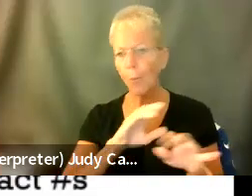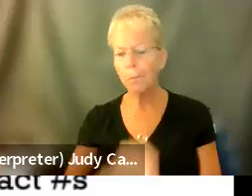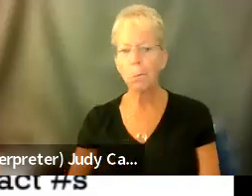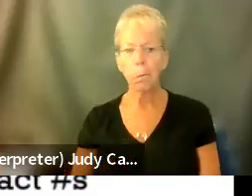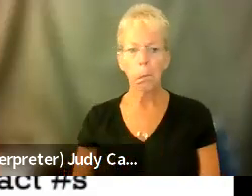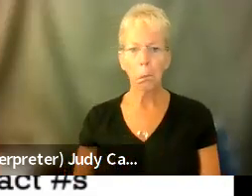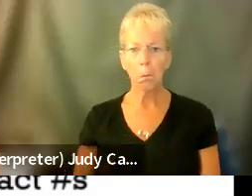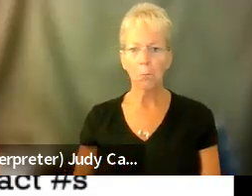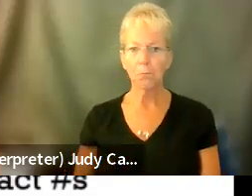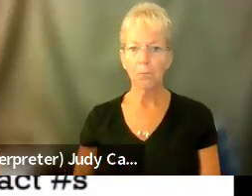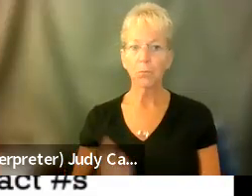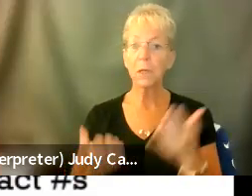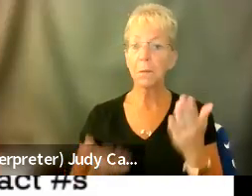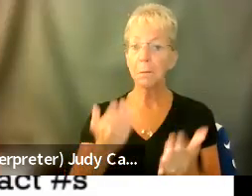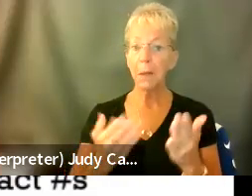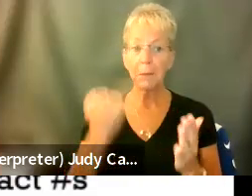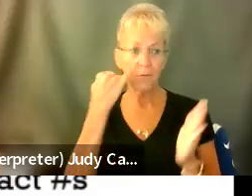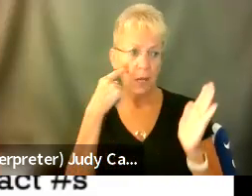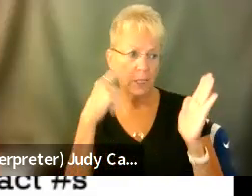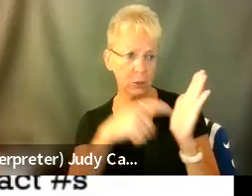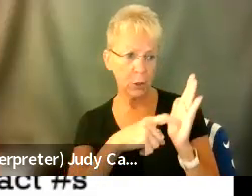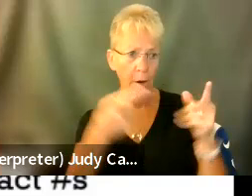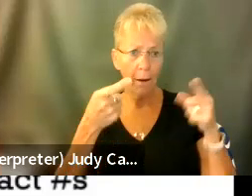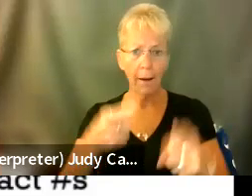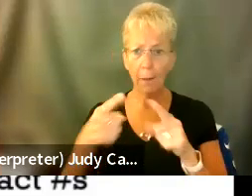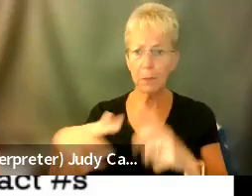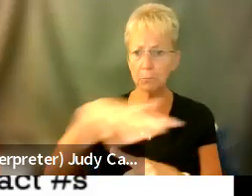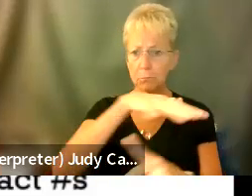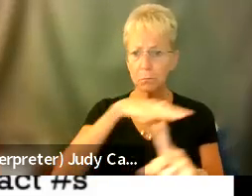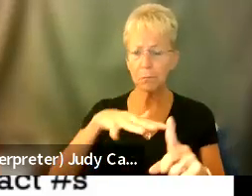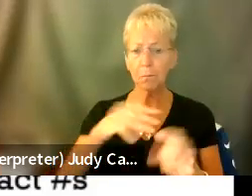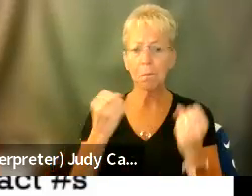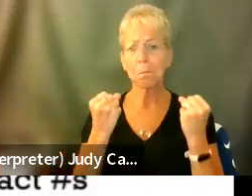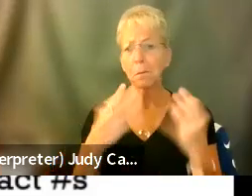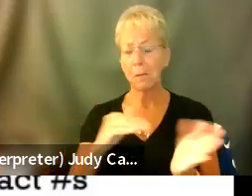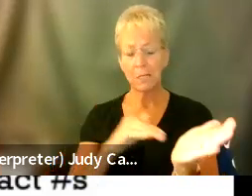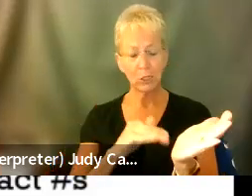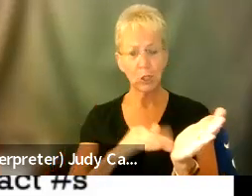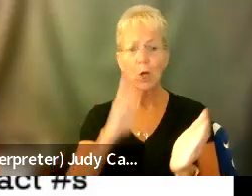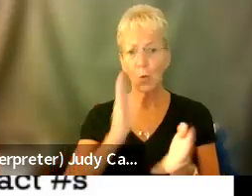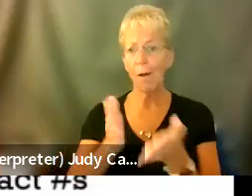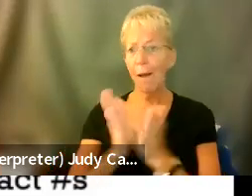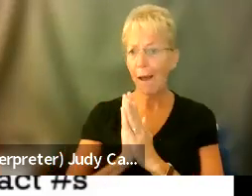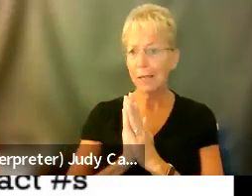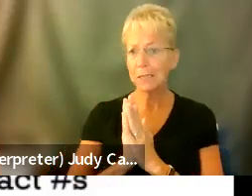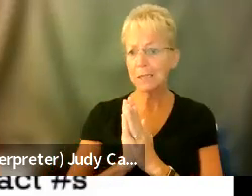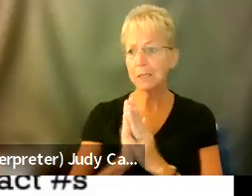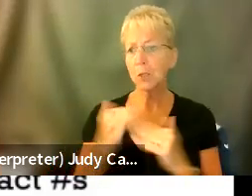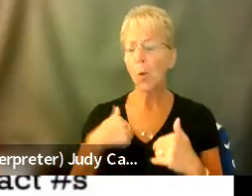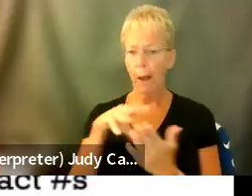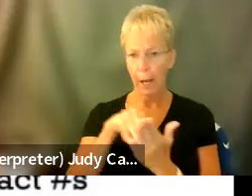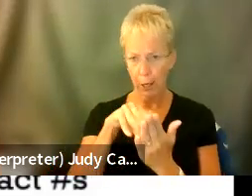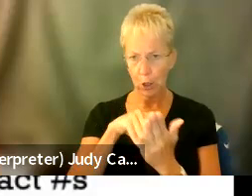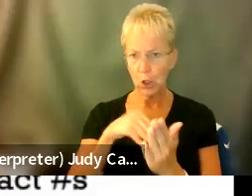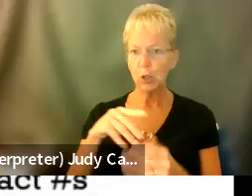maybe if I notice anything happening around it, a lot of doctors will ask you to do this. So this is something I learned